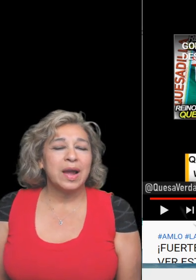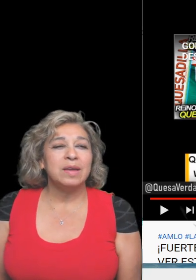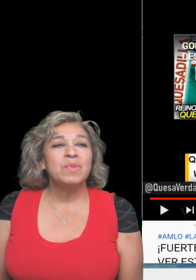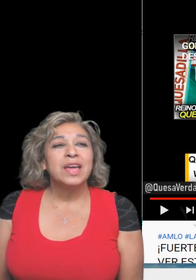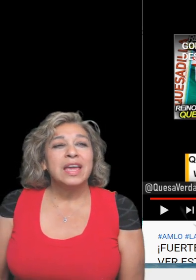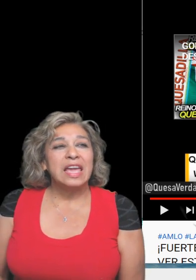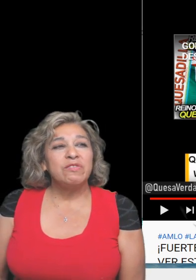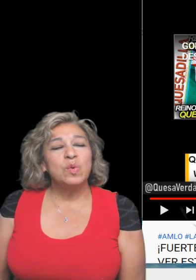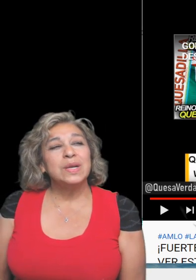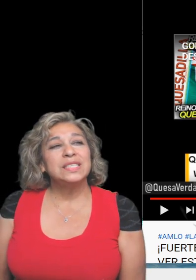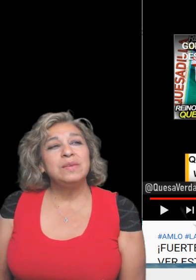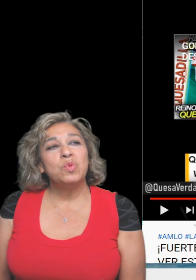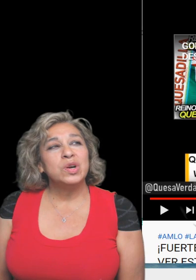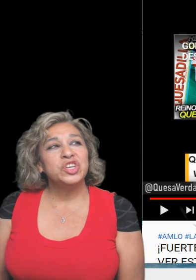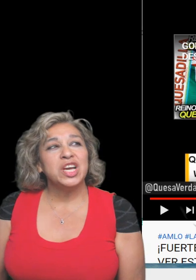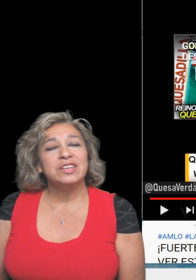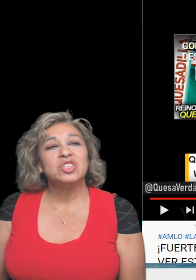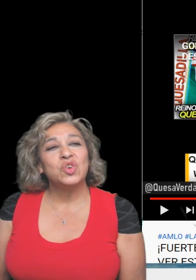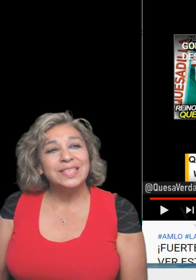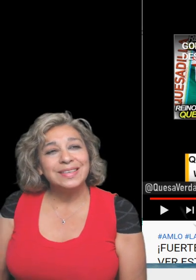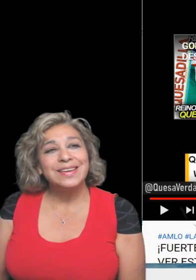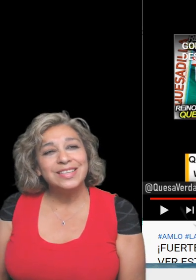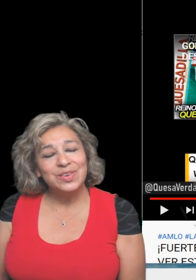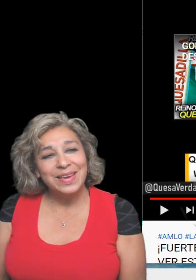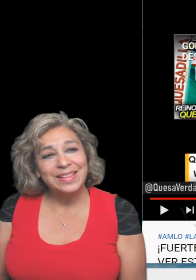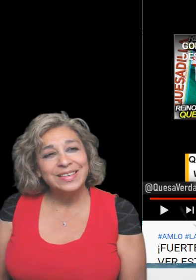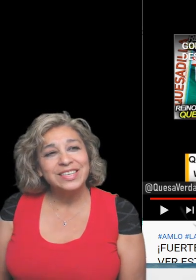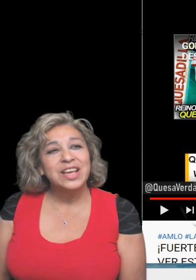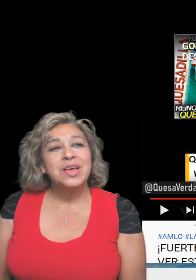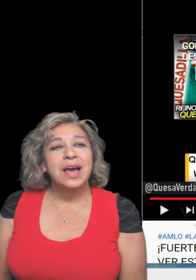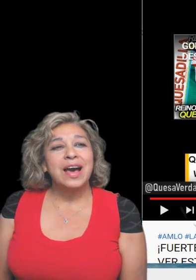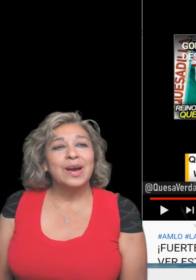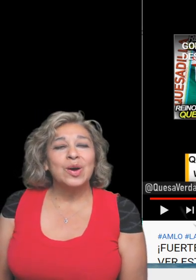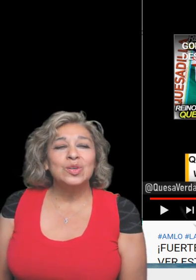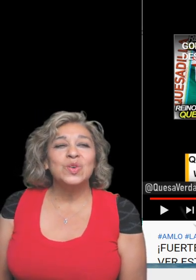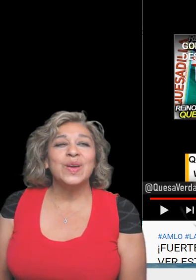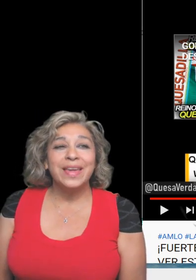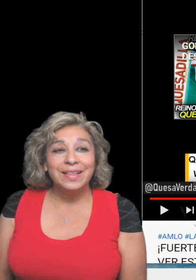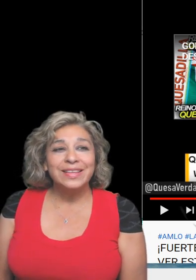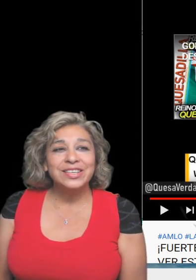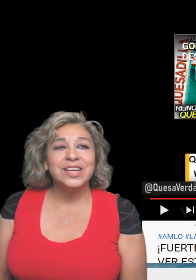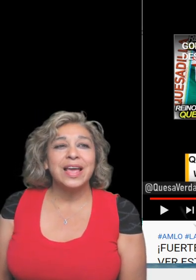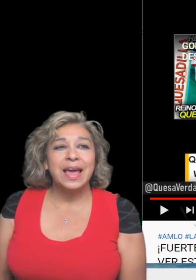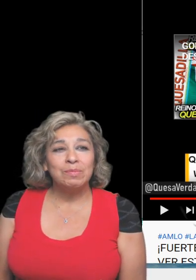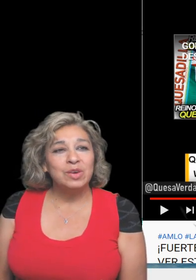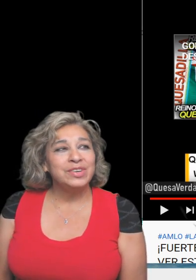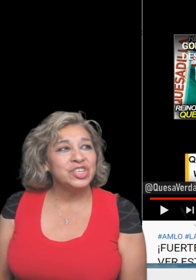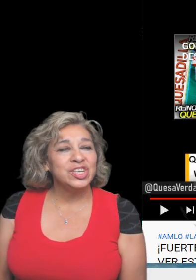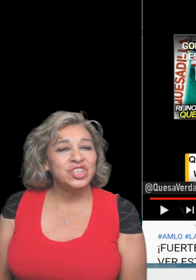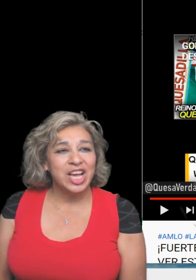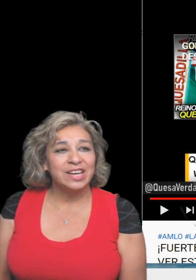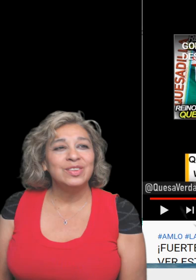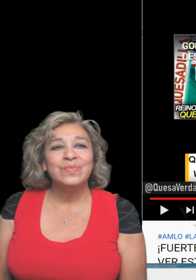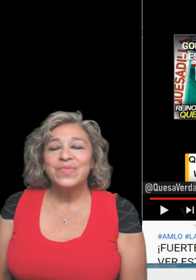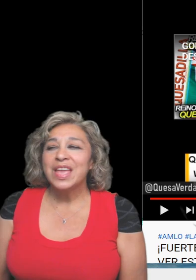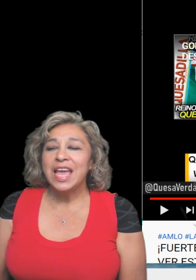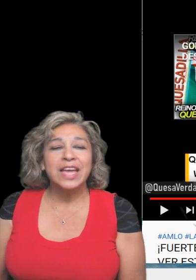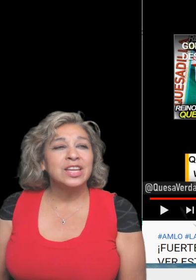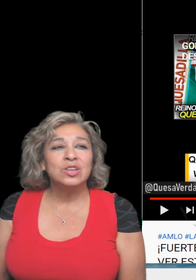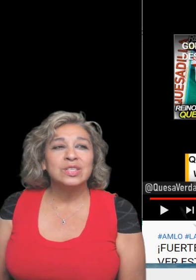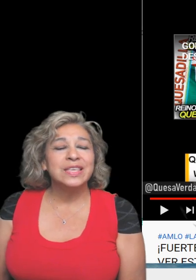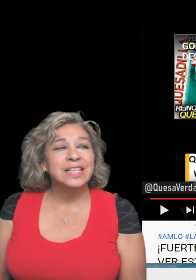subscribe. If you want to see more channels translated to English, go to English Amlovision Channel.